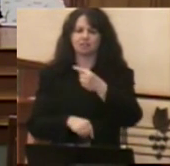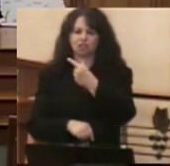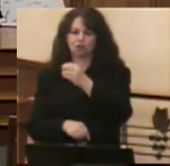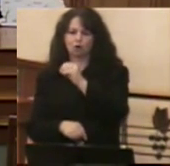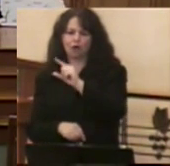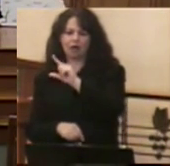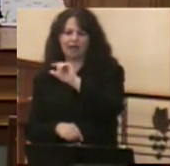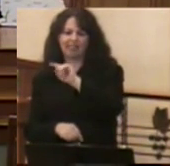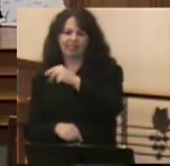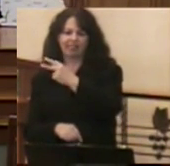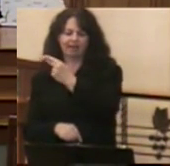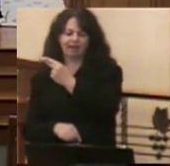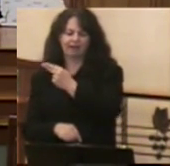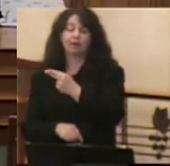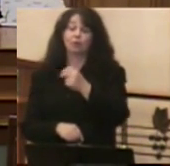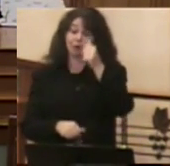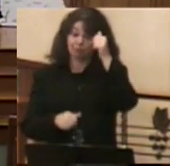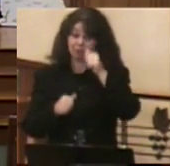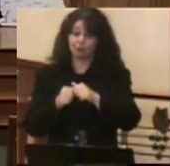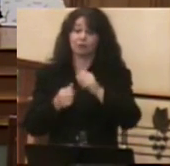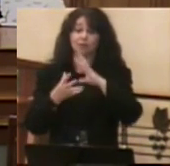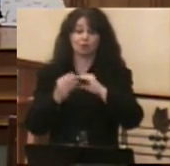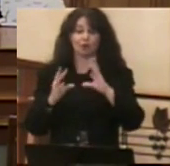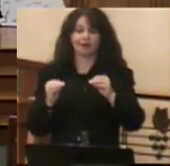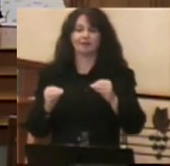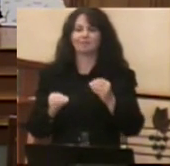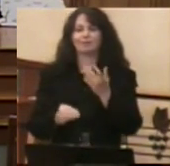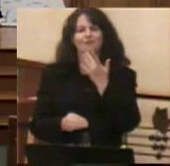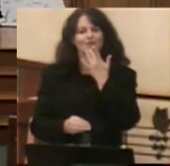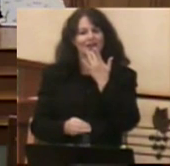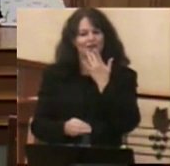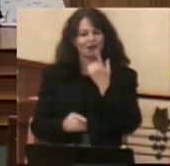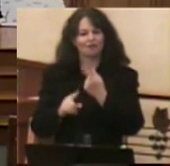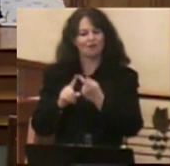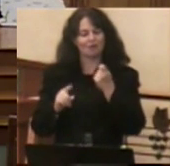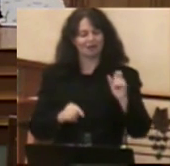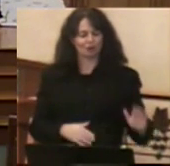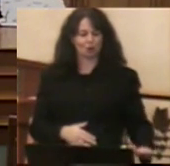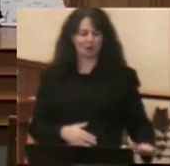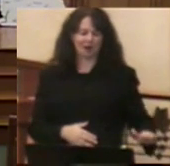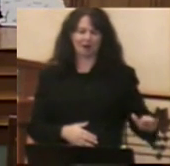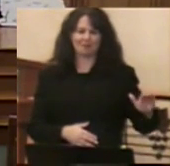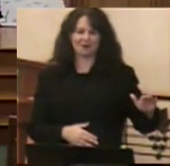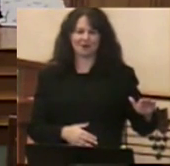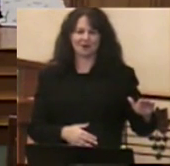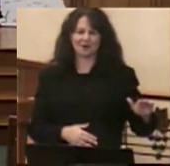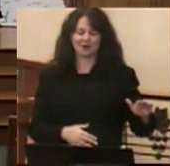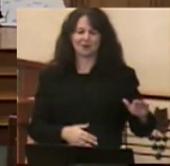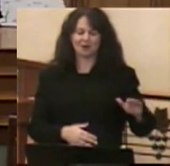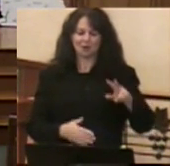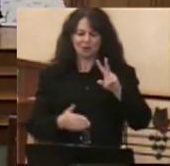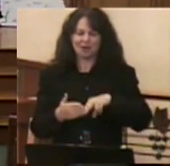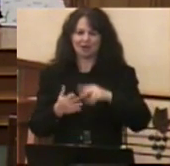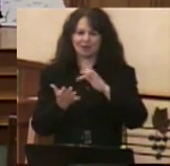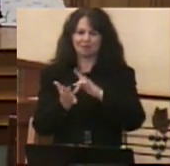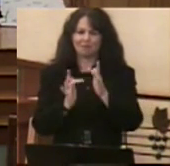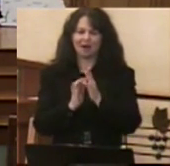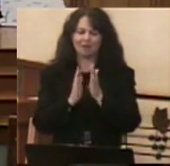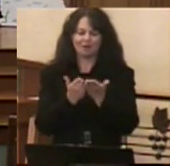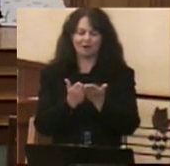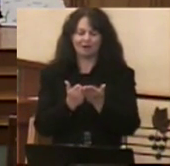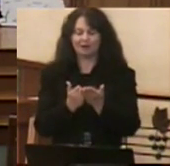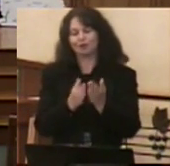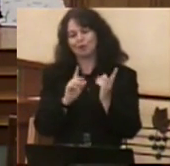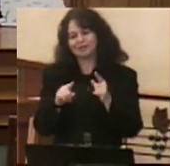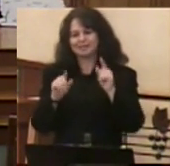We know this story very well. It's one of our favorites from childhood if we grew up reading the Bible or grew up in Sunday